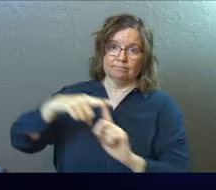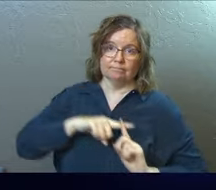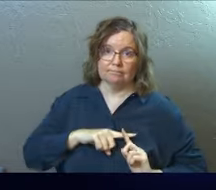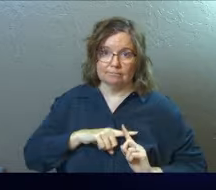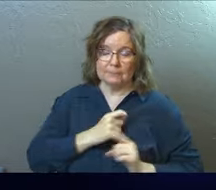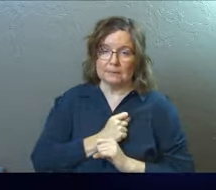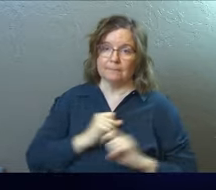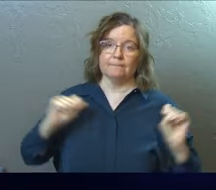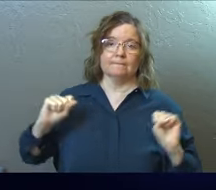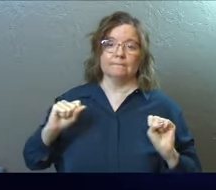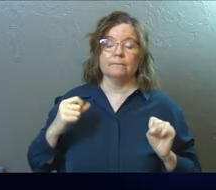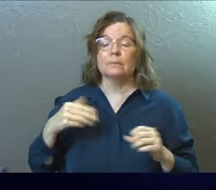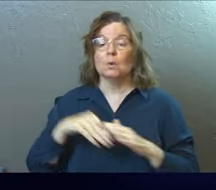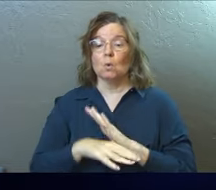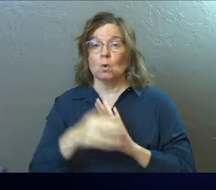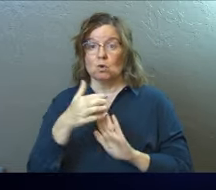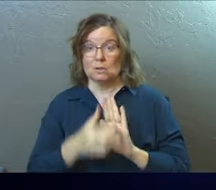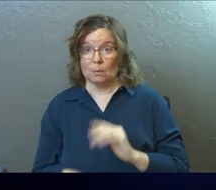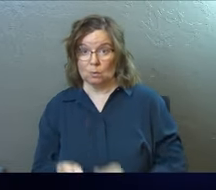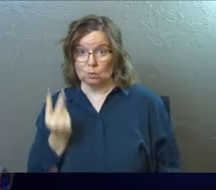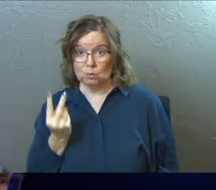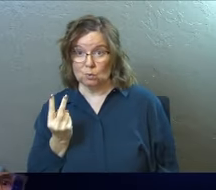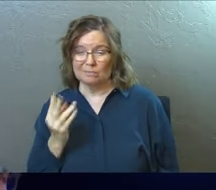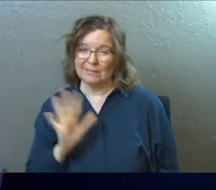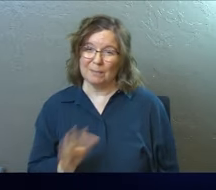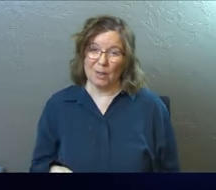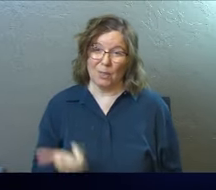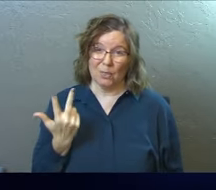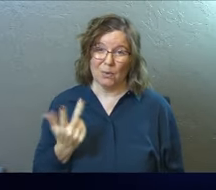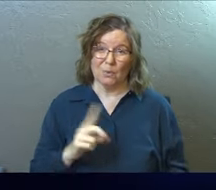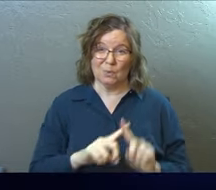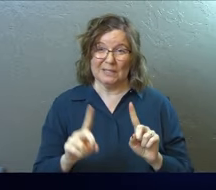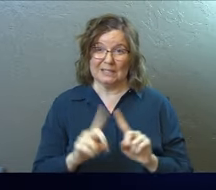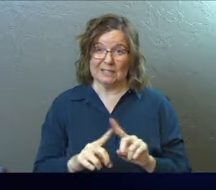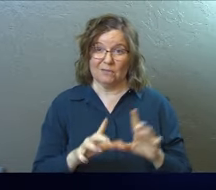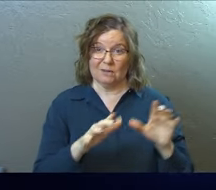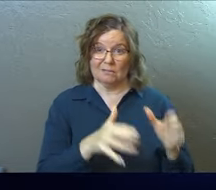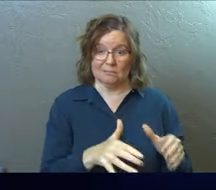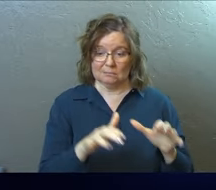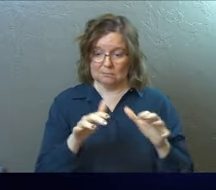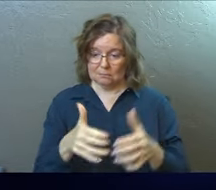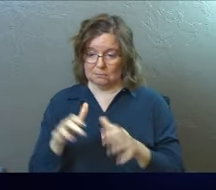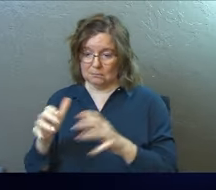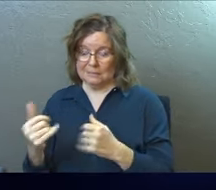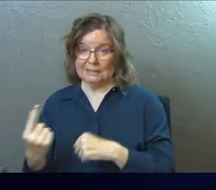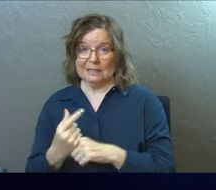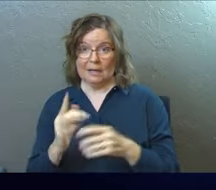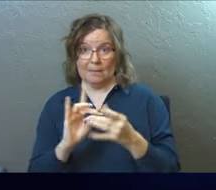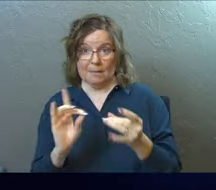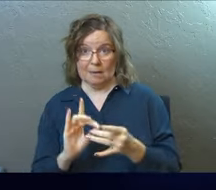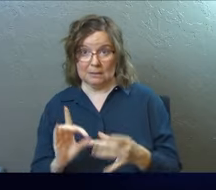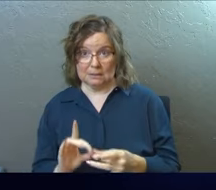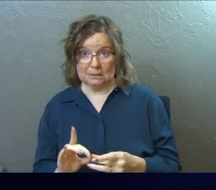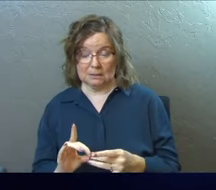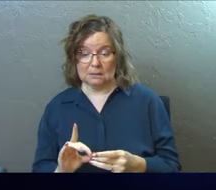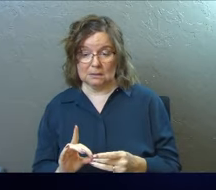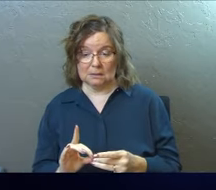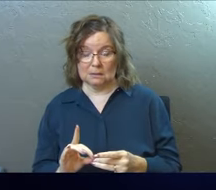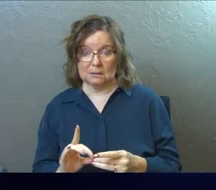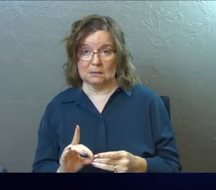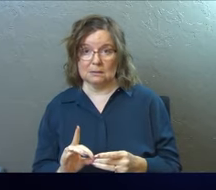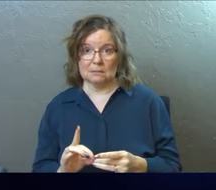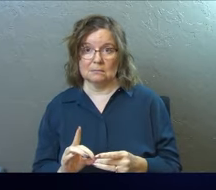As we go into chapter 2, I'll tell you this, there are about three different spots in today's passage that are